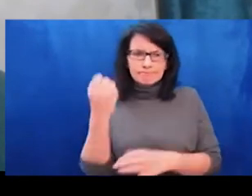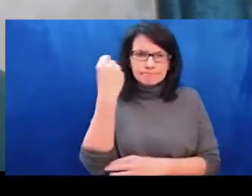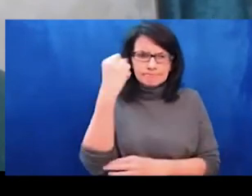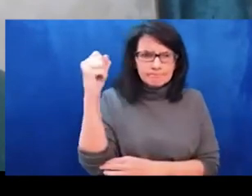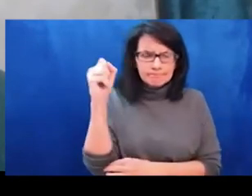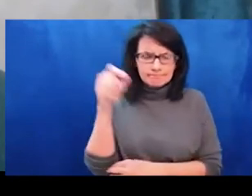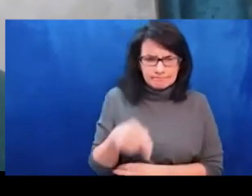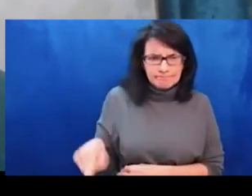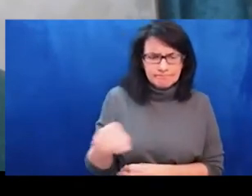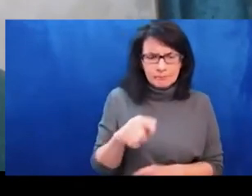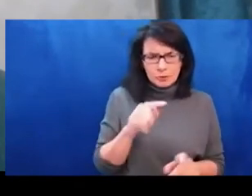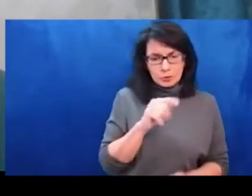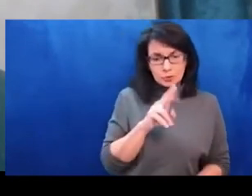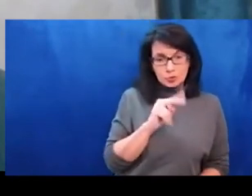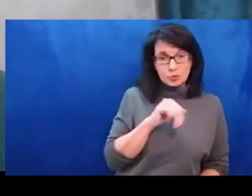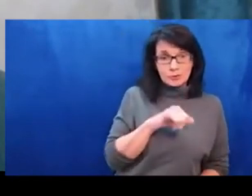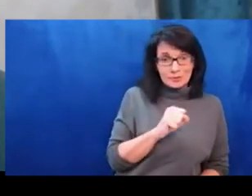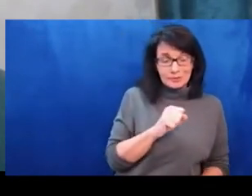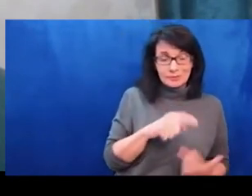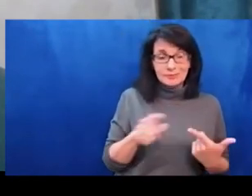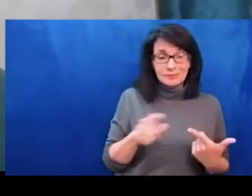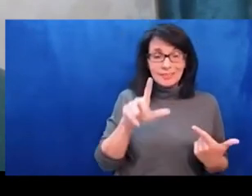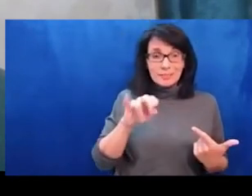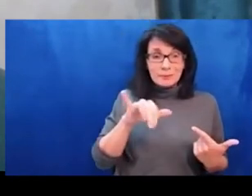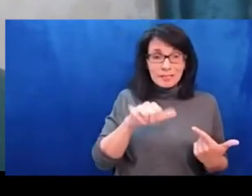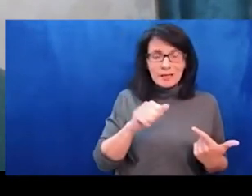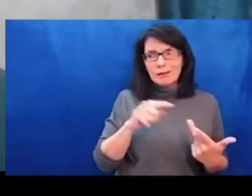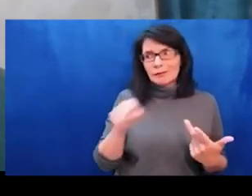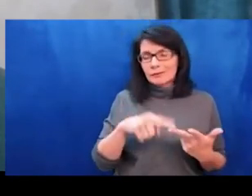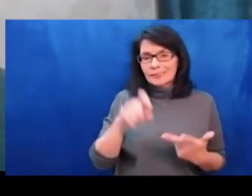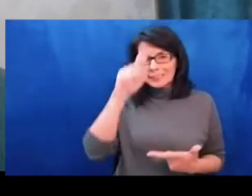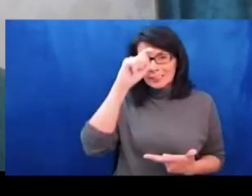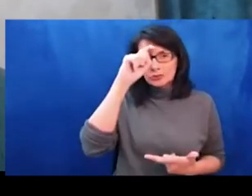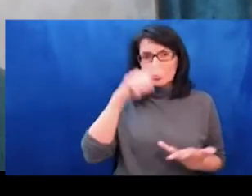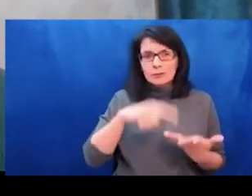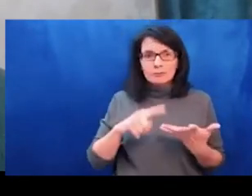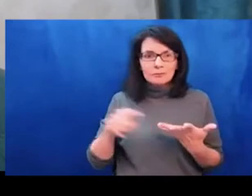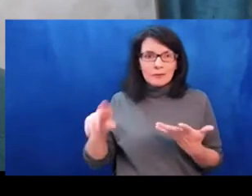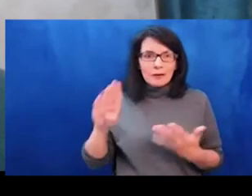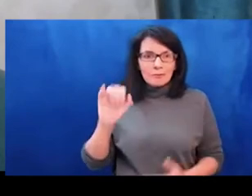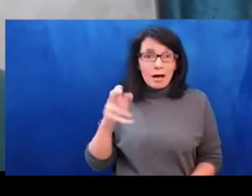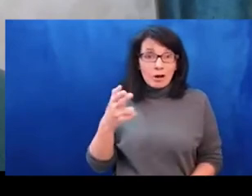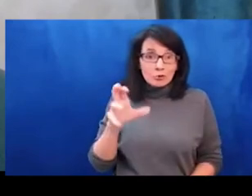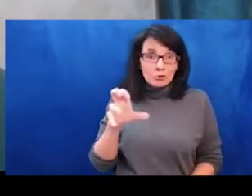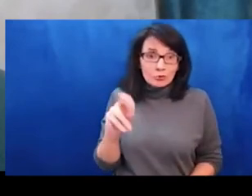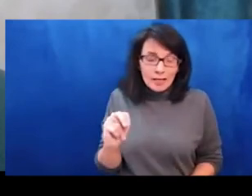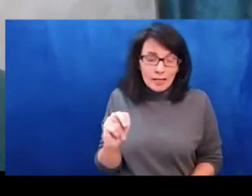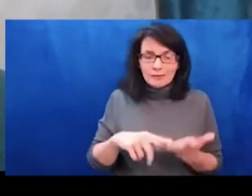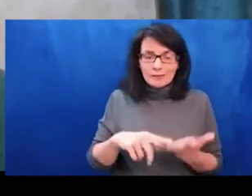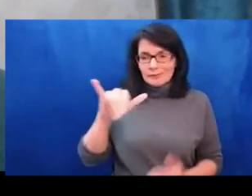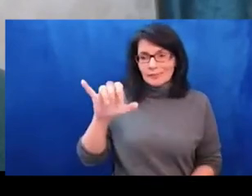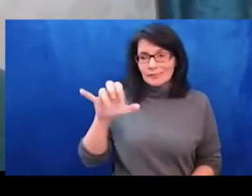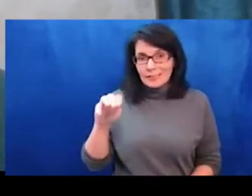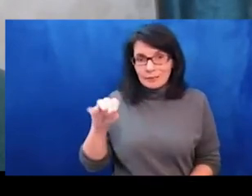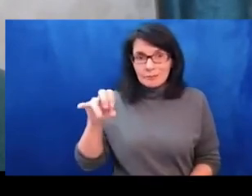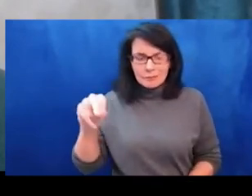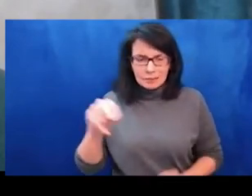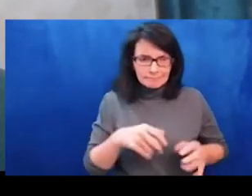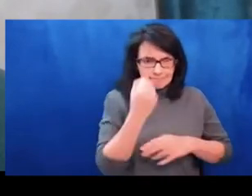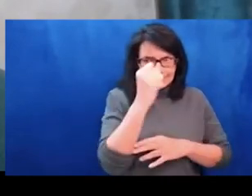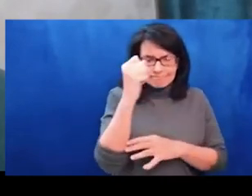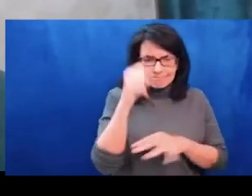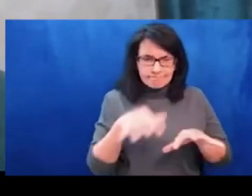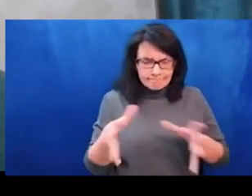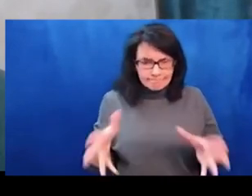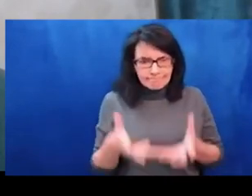brief intro about the Syrian context. In March 2011, peaceful protests broke out in Syria against the dictator Bashar